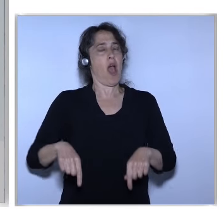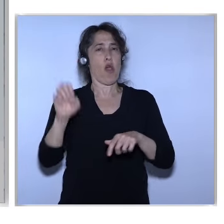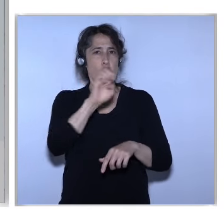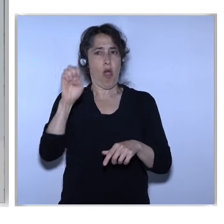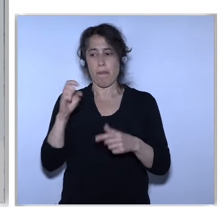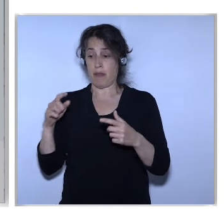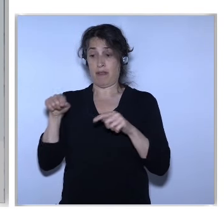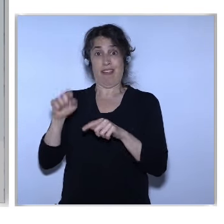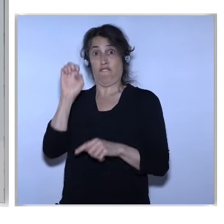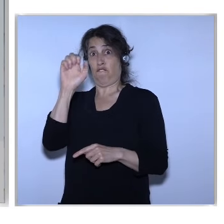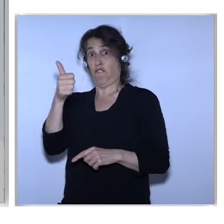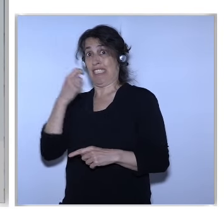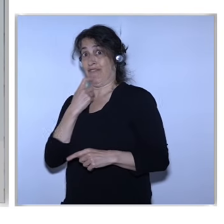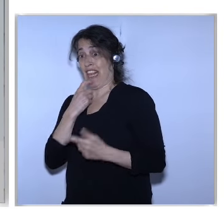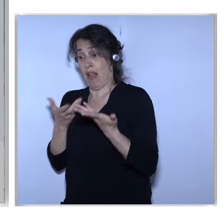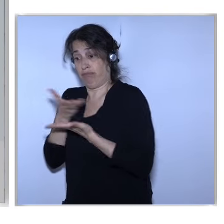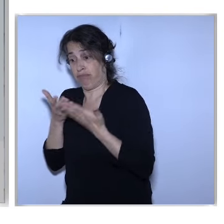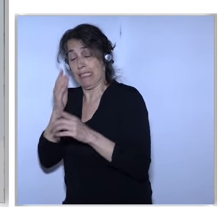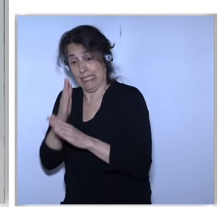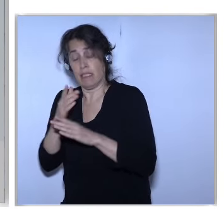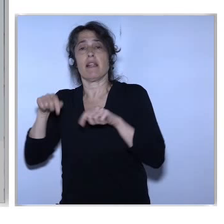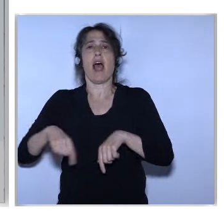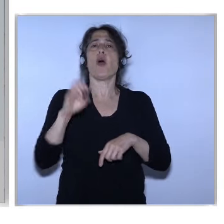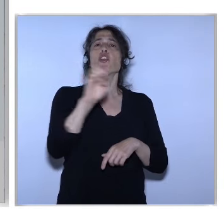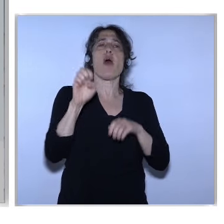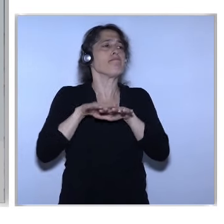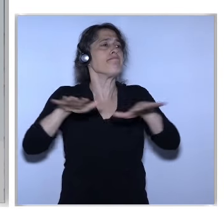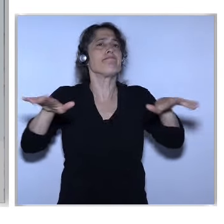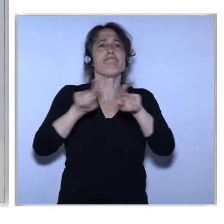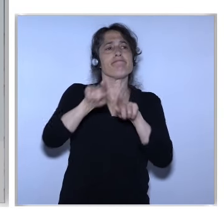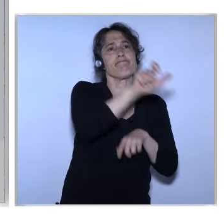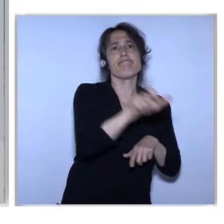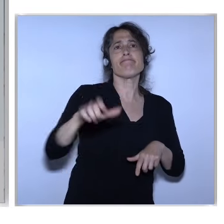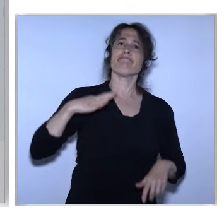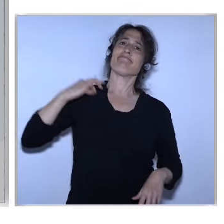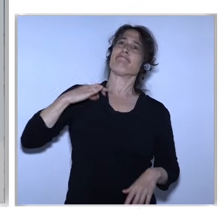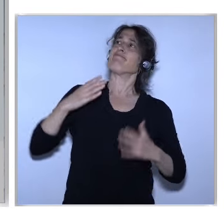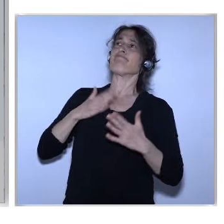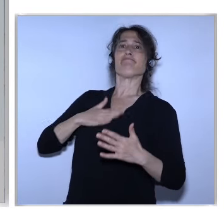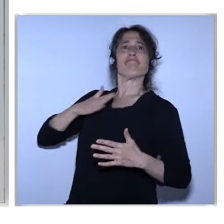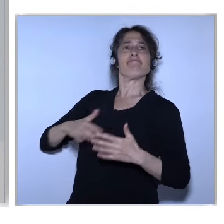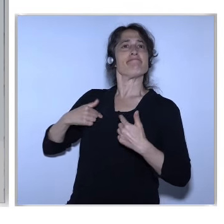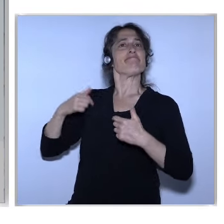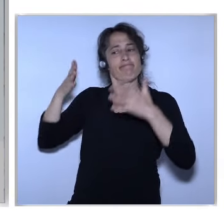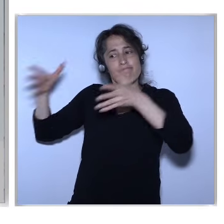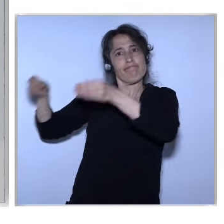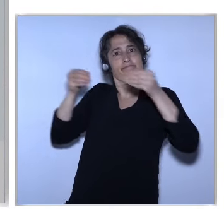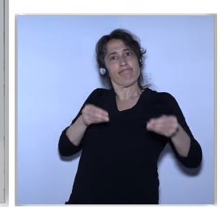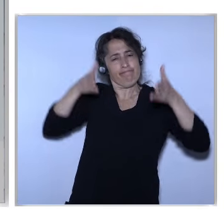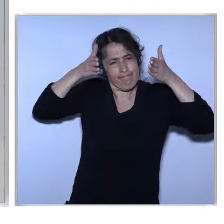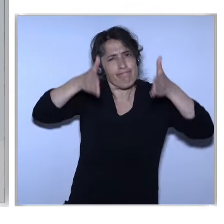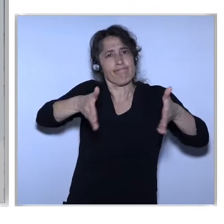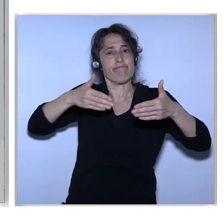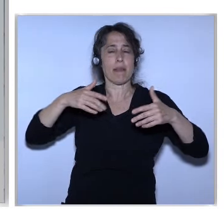Concrete Measures Jointly With different Organizations And in many Cases It was as well With their own